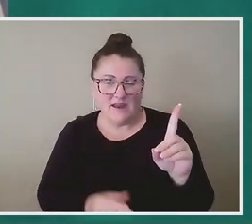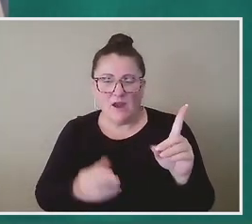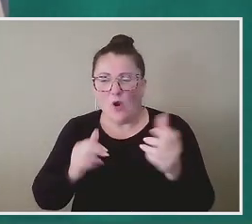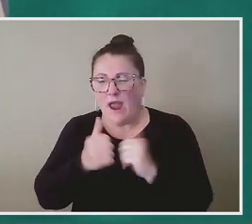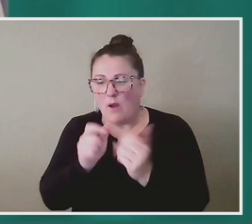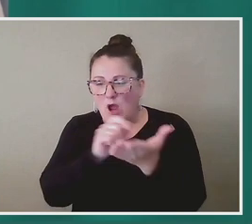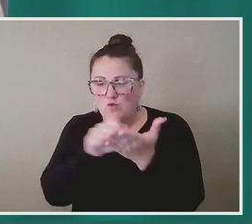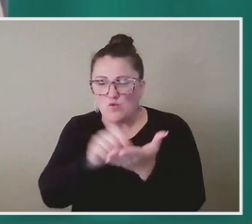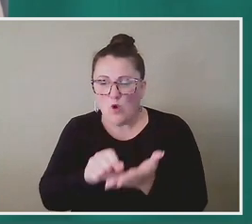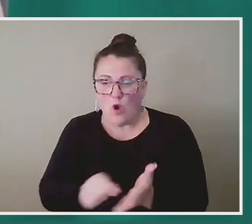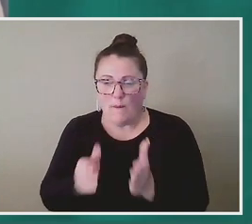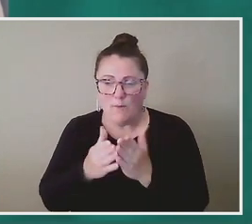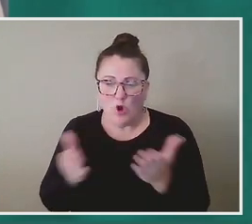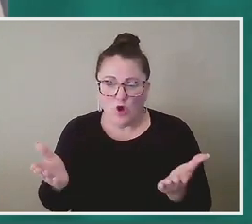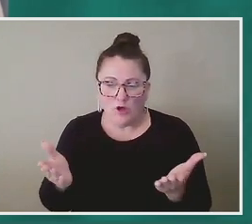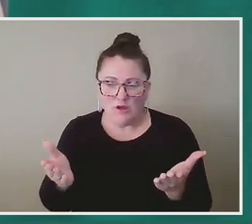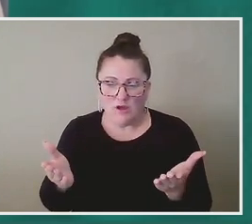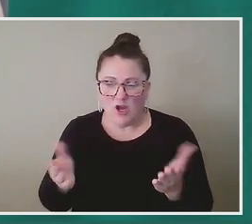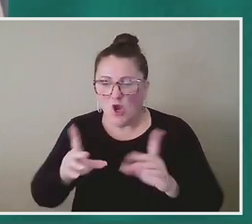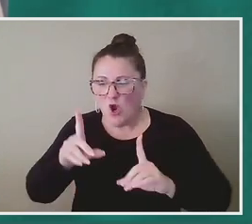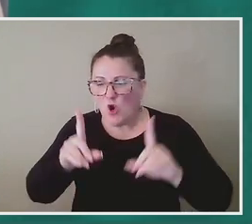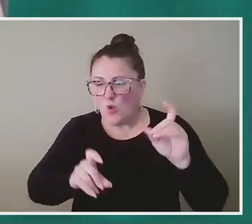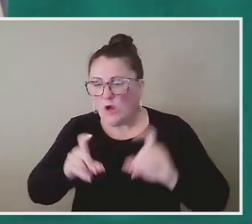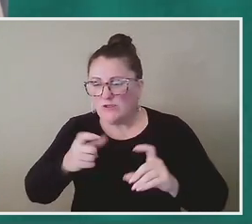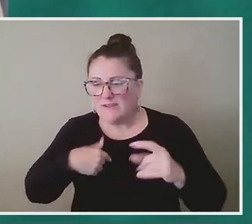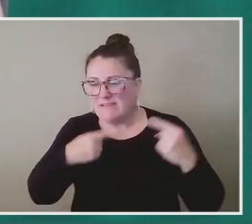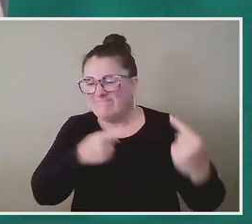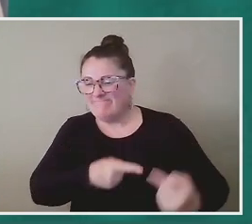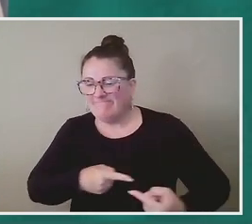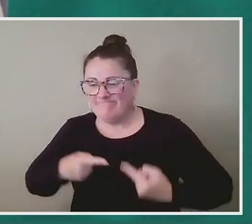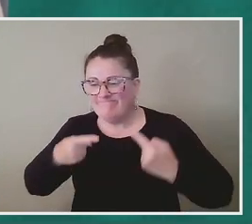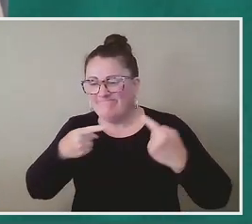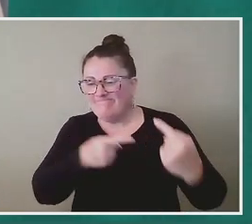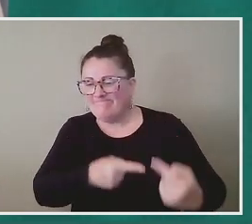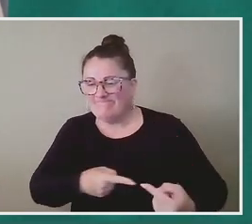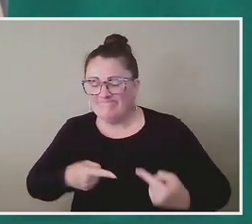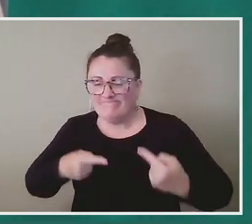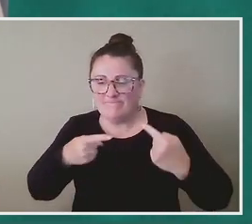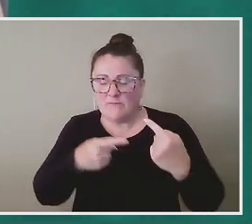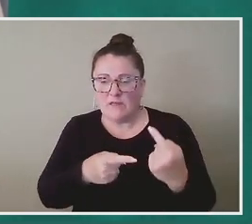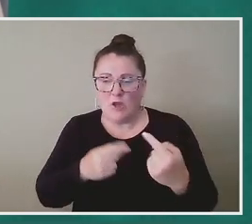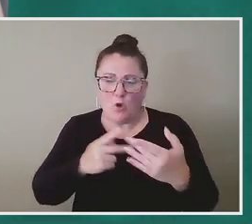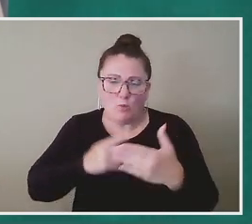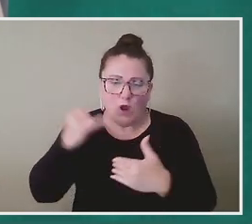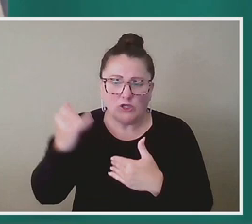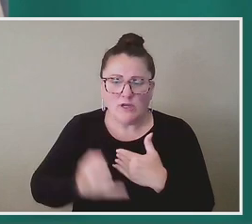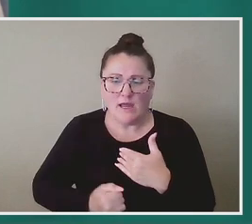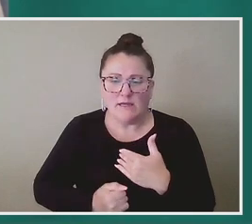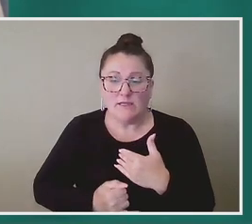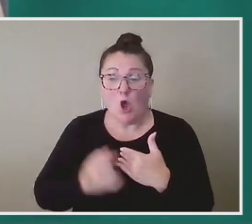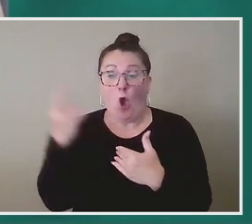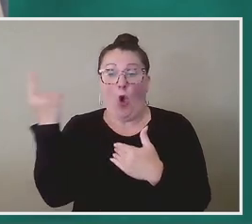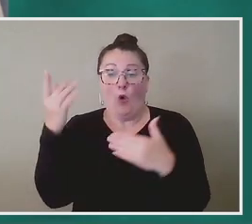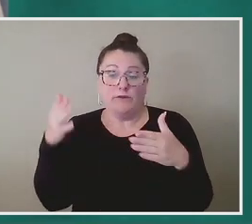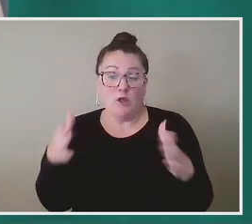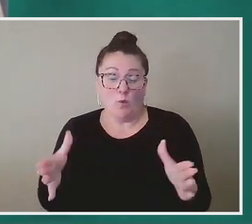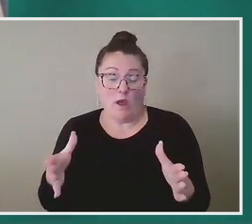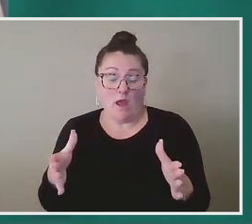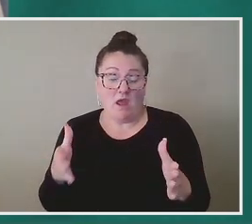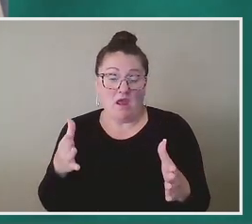or the set of questions I'm wrestling with or the way I approached this project was the only way or even the best way